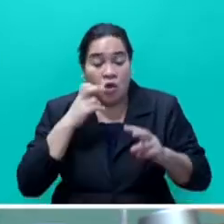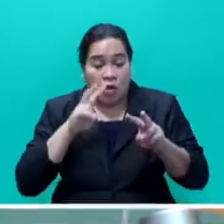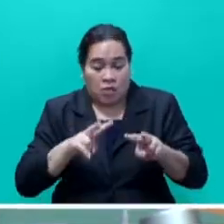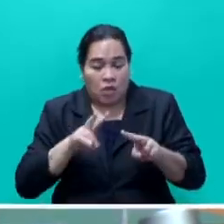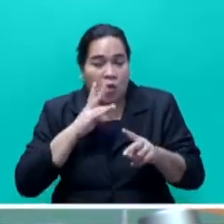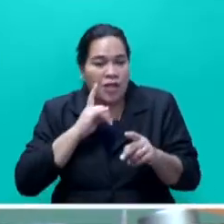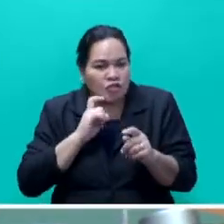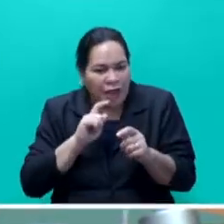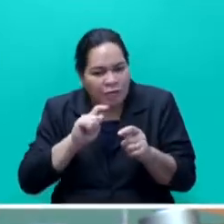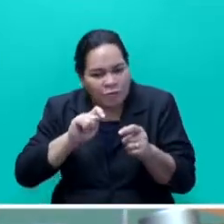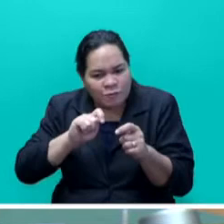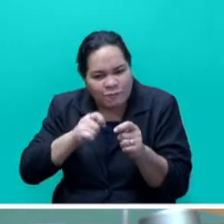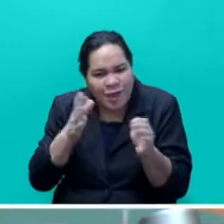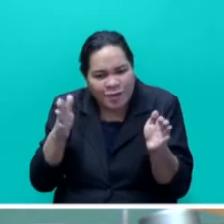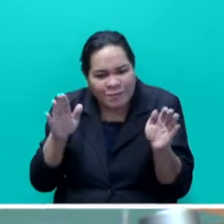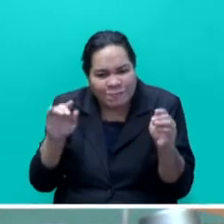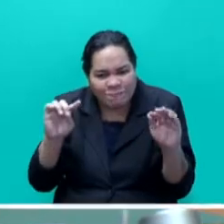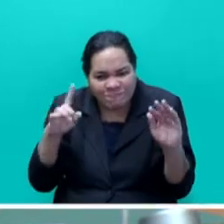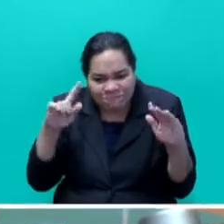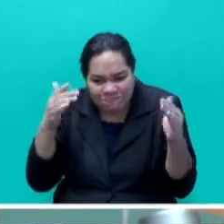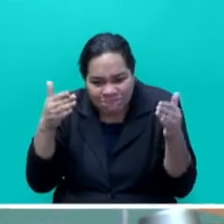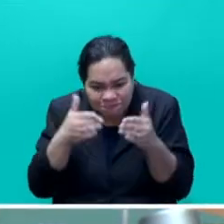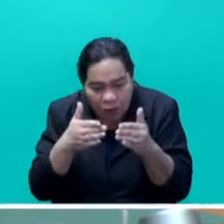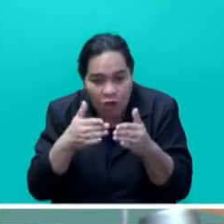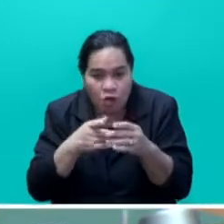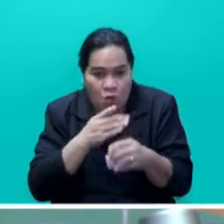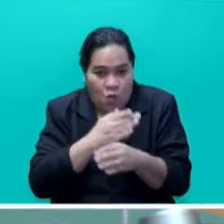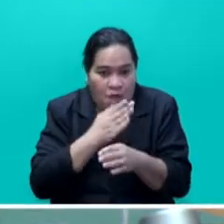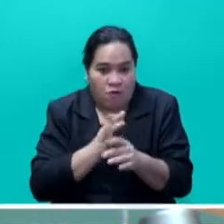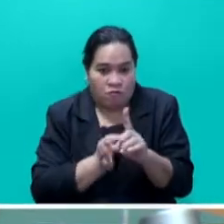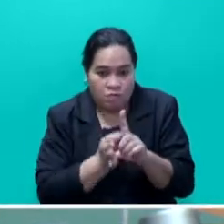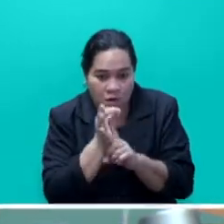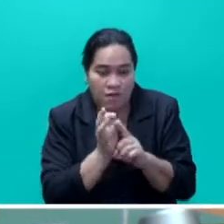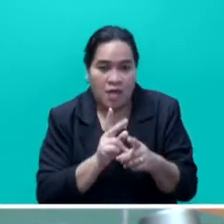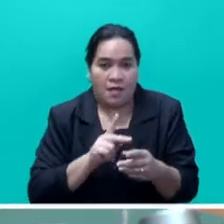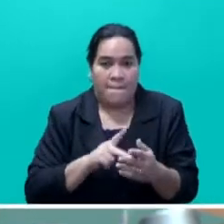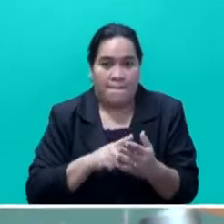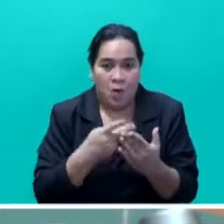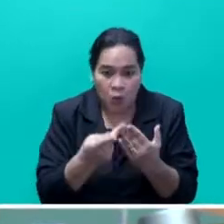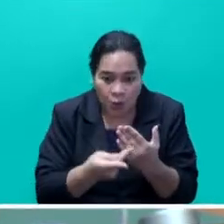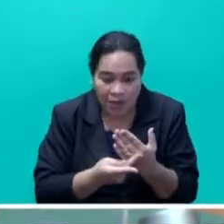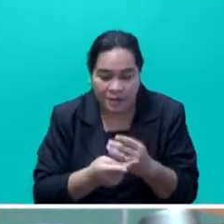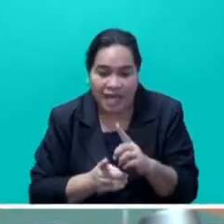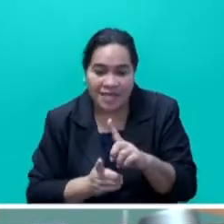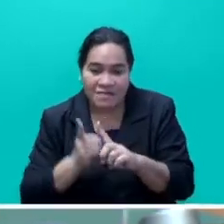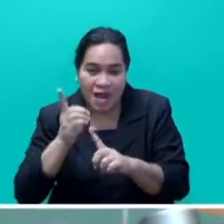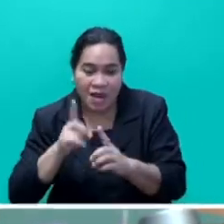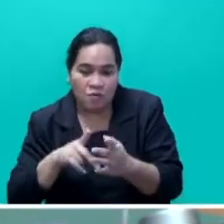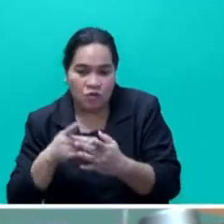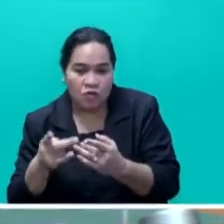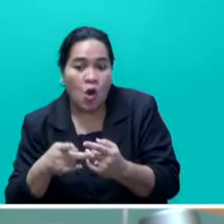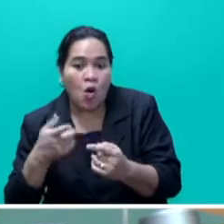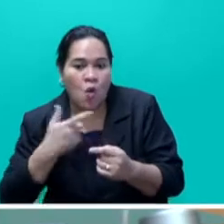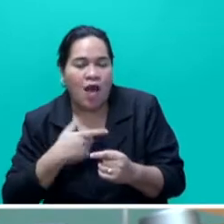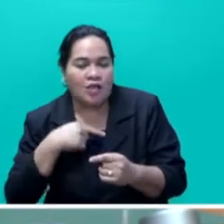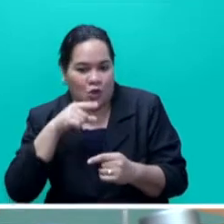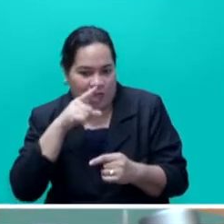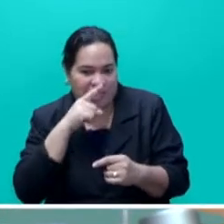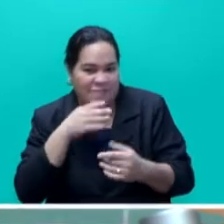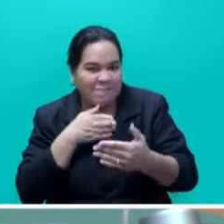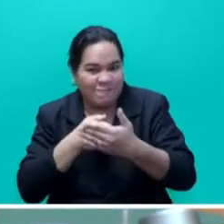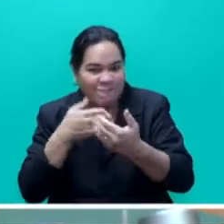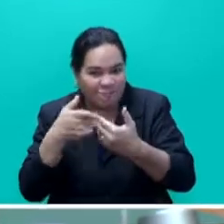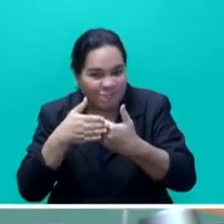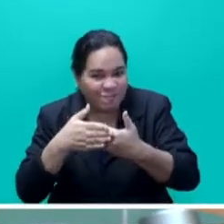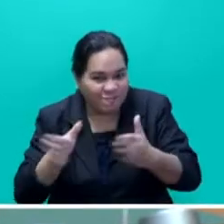existing programs, as well as develop new programs, so that these constraints can be unlocked and agricultural